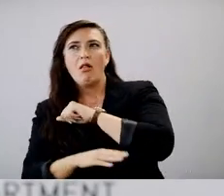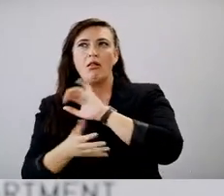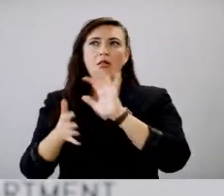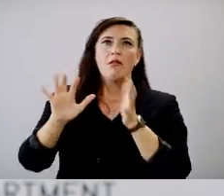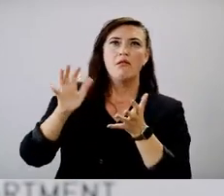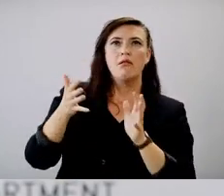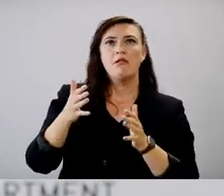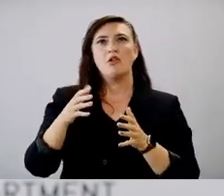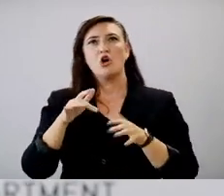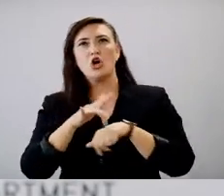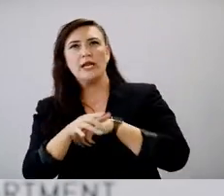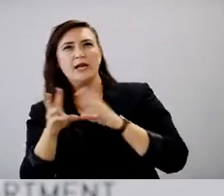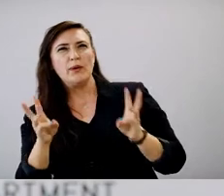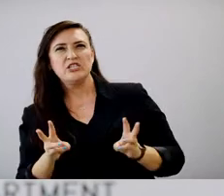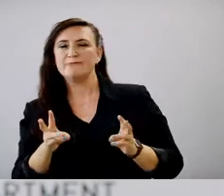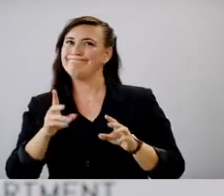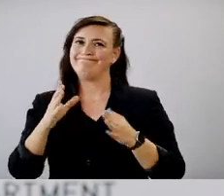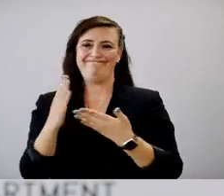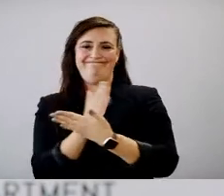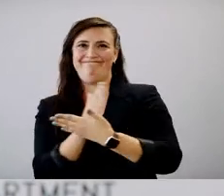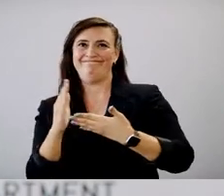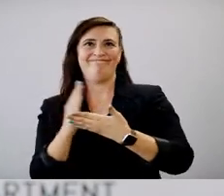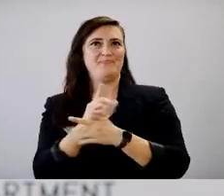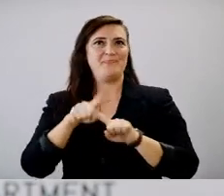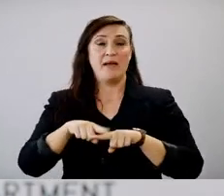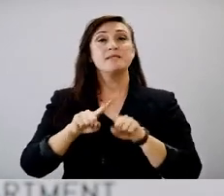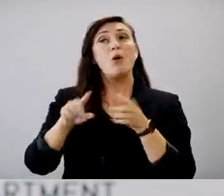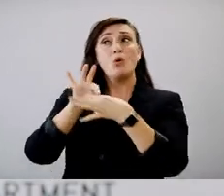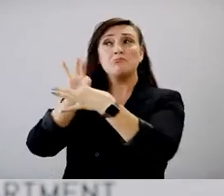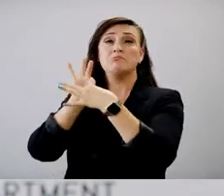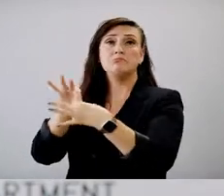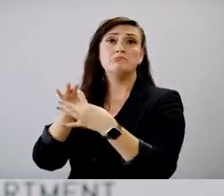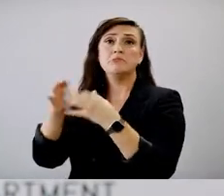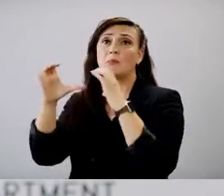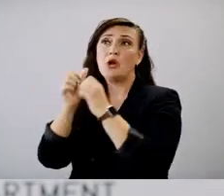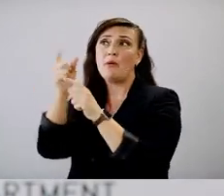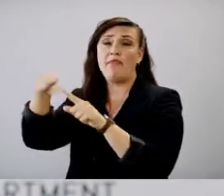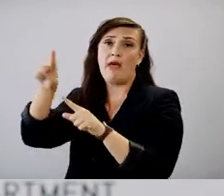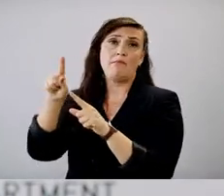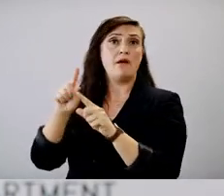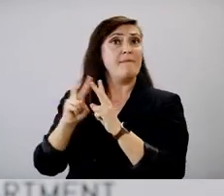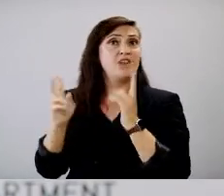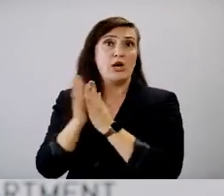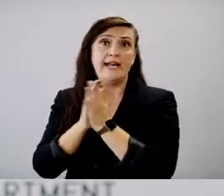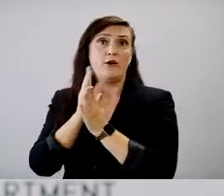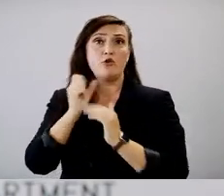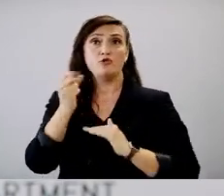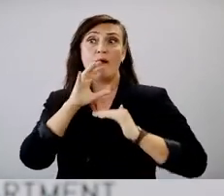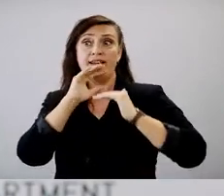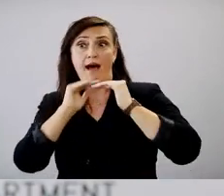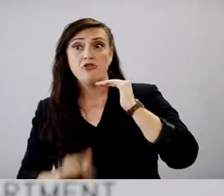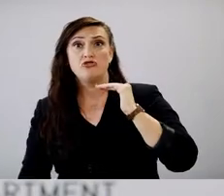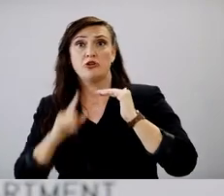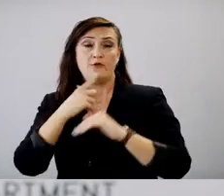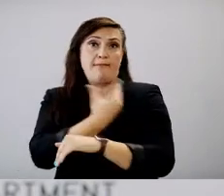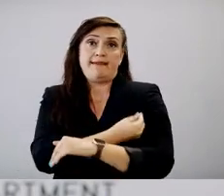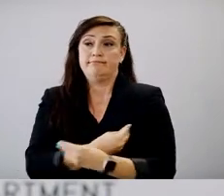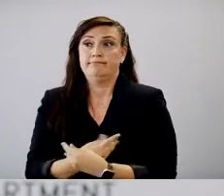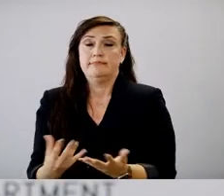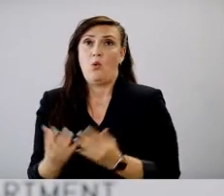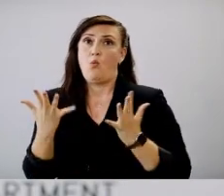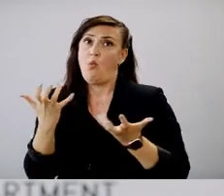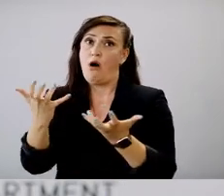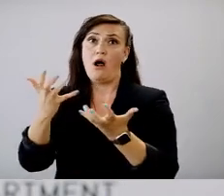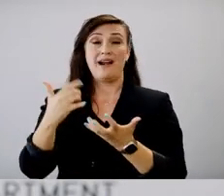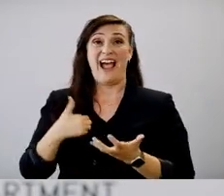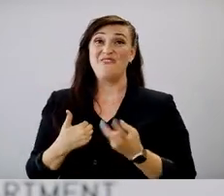uh, early winter, but we continue to work with those partners. I am very eager for 12 and under to get vaccinated, uh,